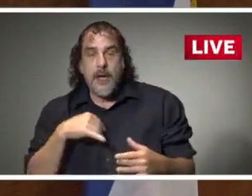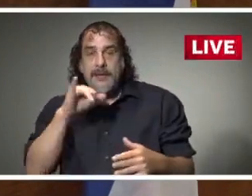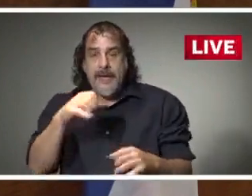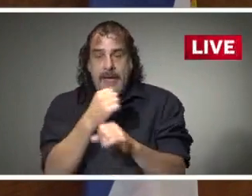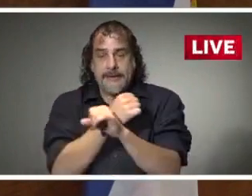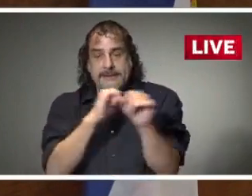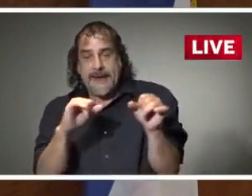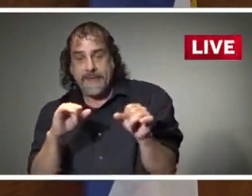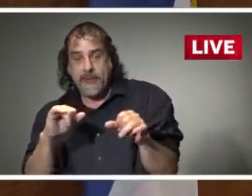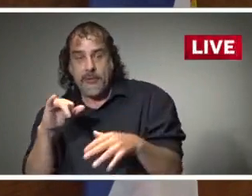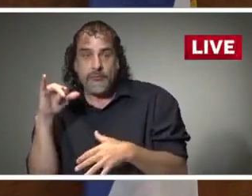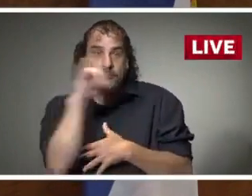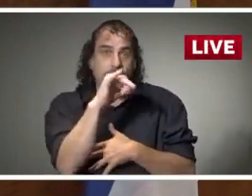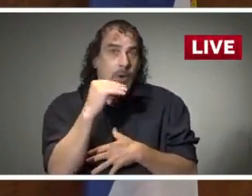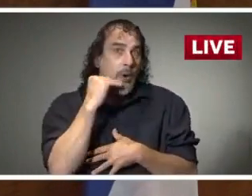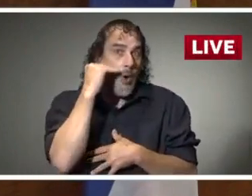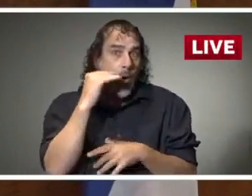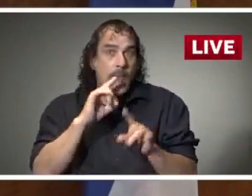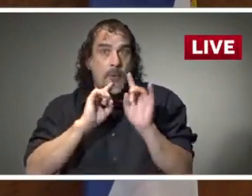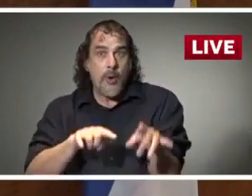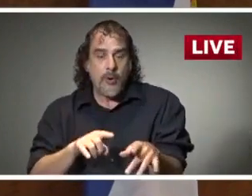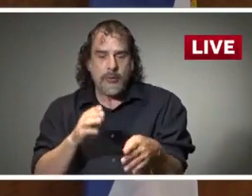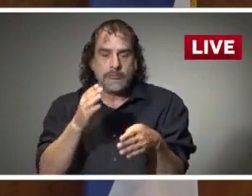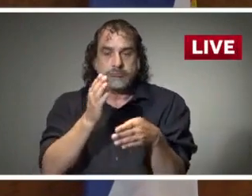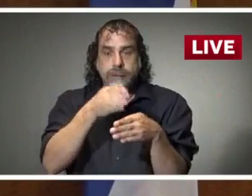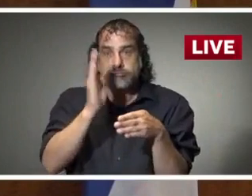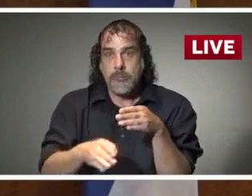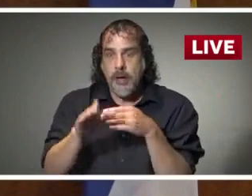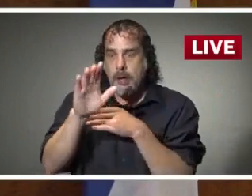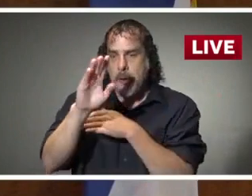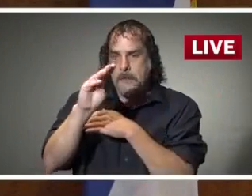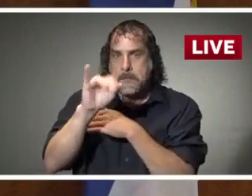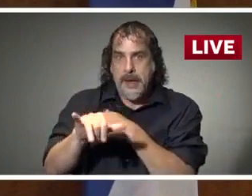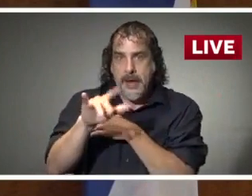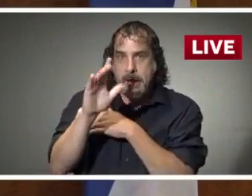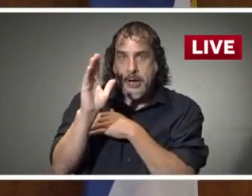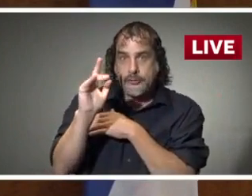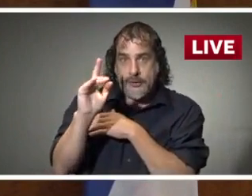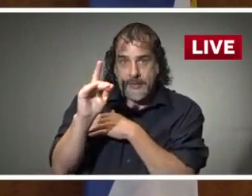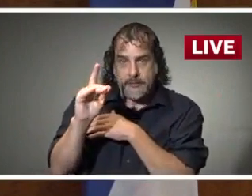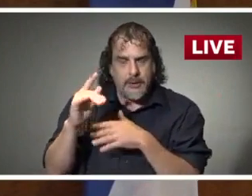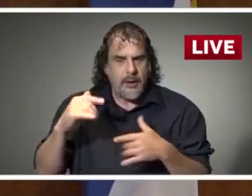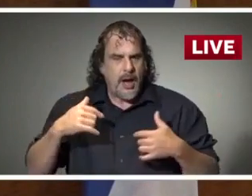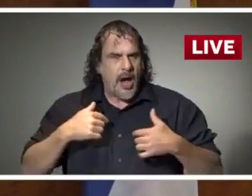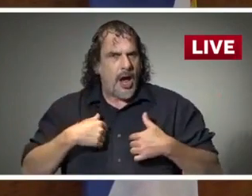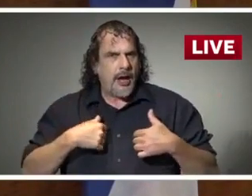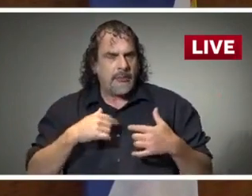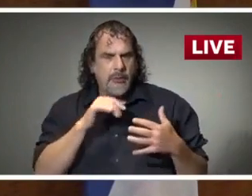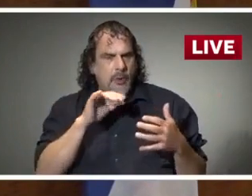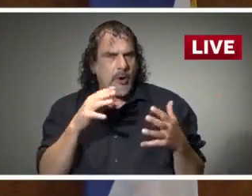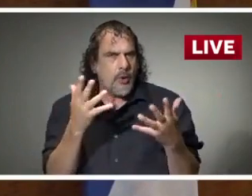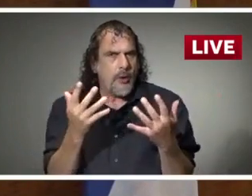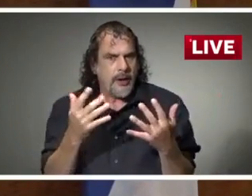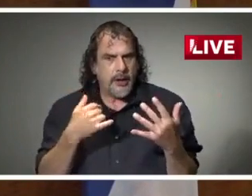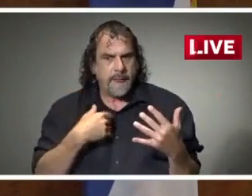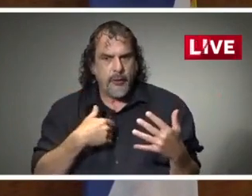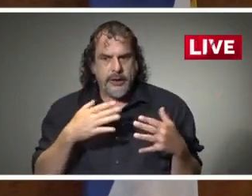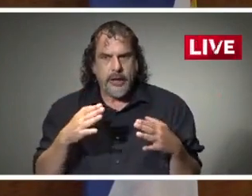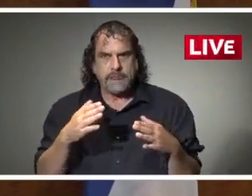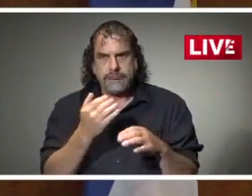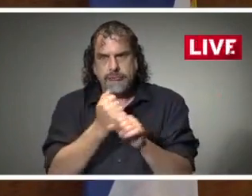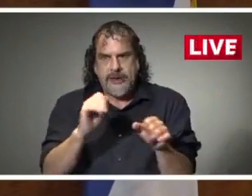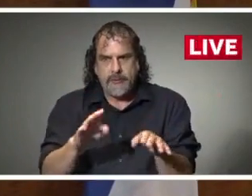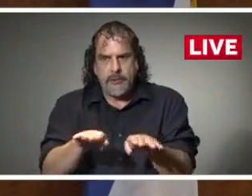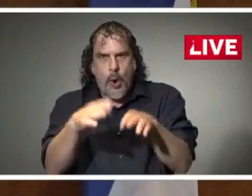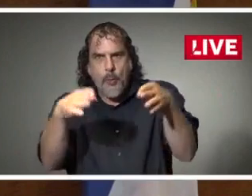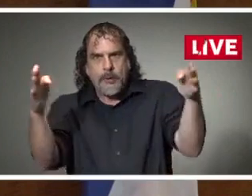does not expire until May 25th, but I don't want to wait if there are things that we can safely do to allow people to